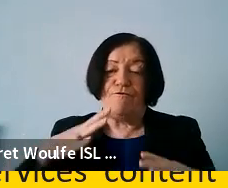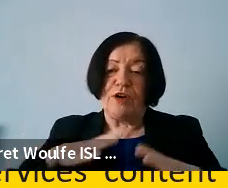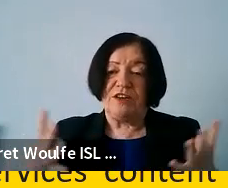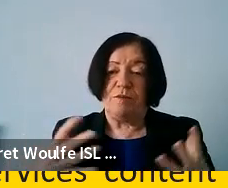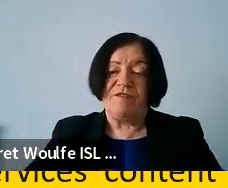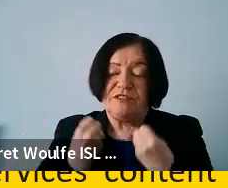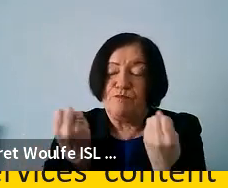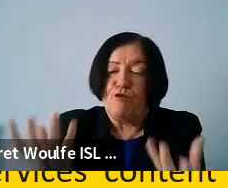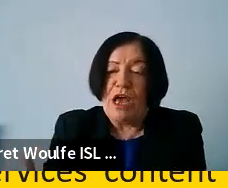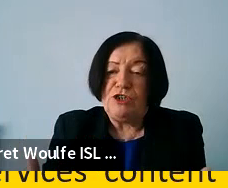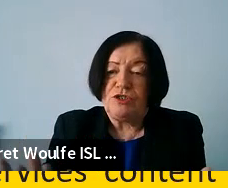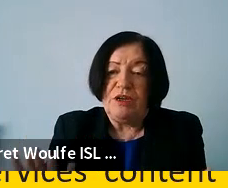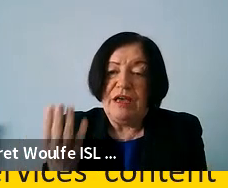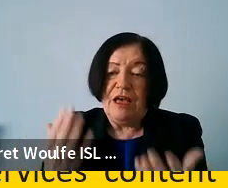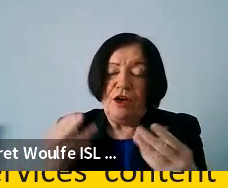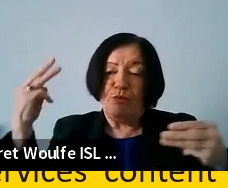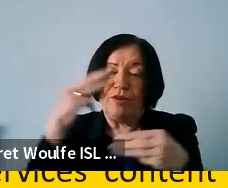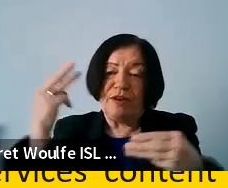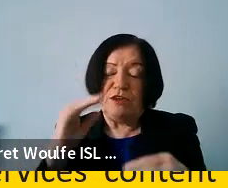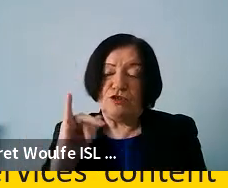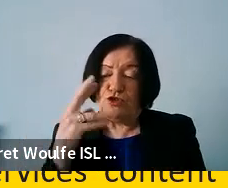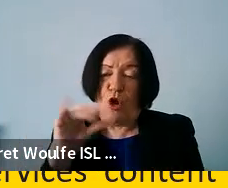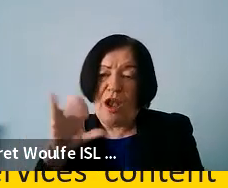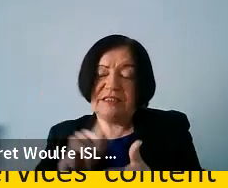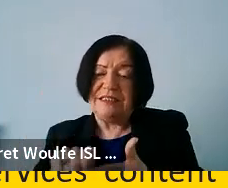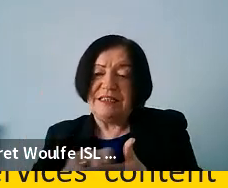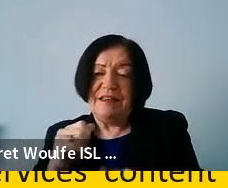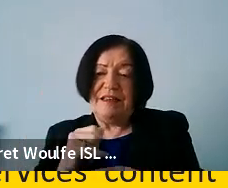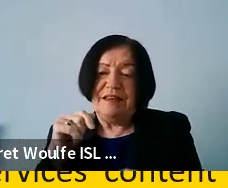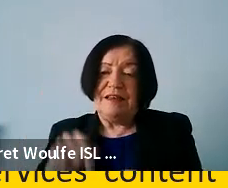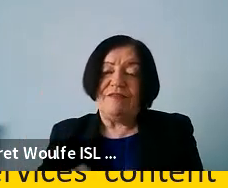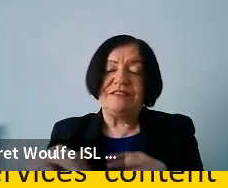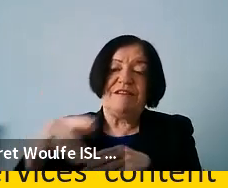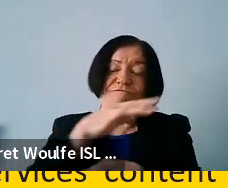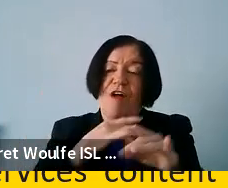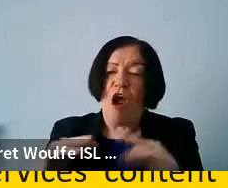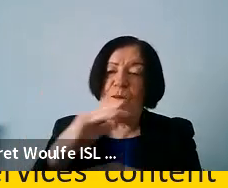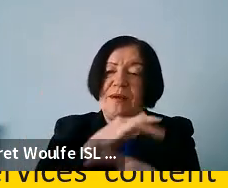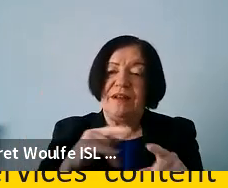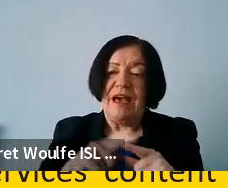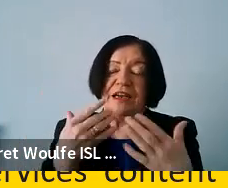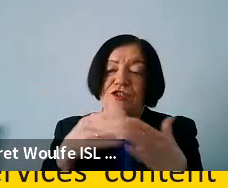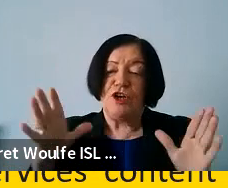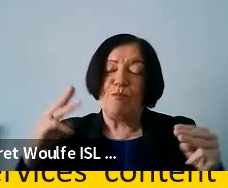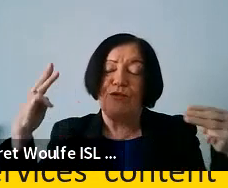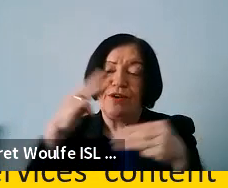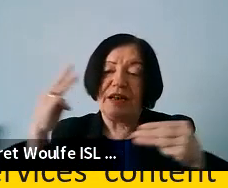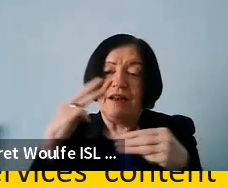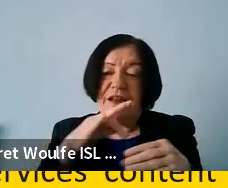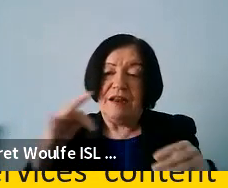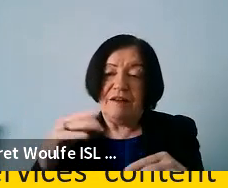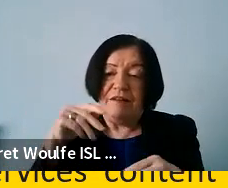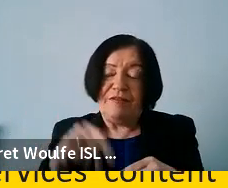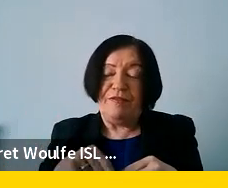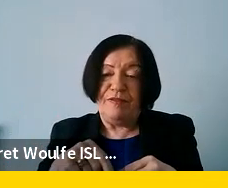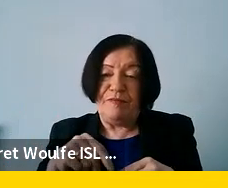expression and how to protect journalists in this environment and, in general, protecting fundamental rights